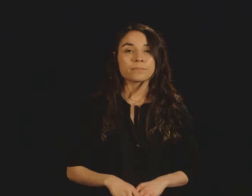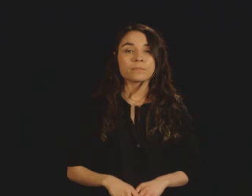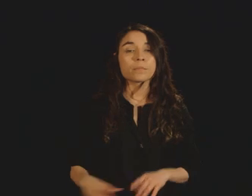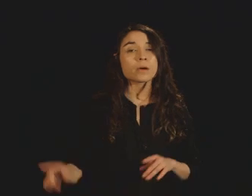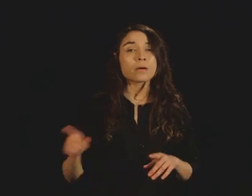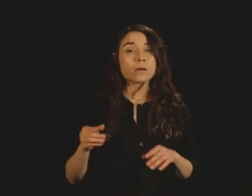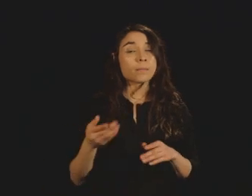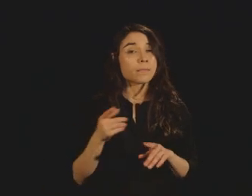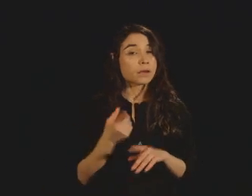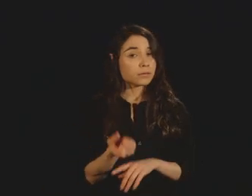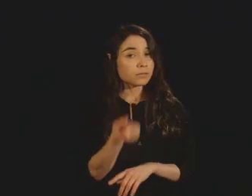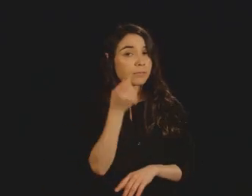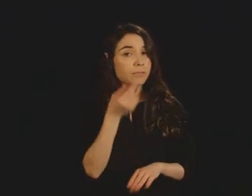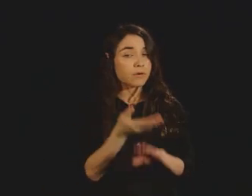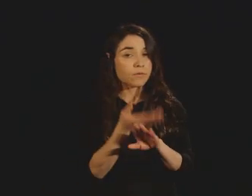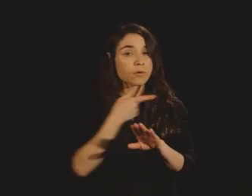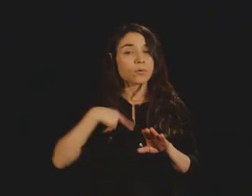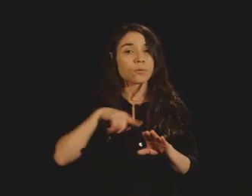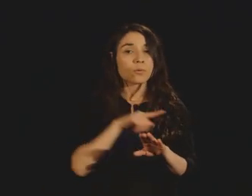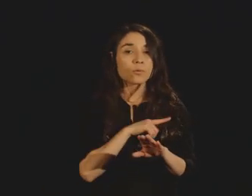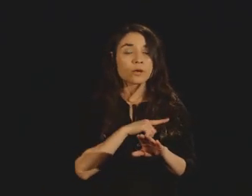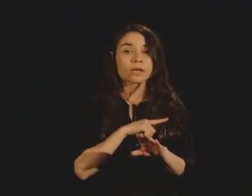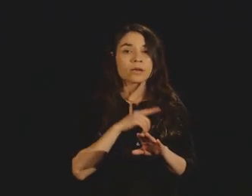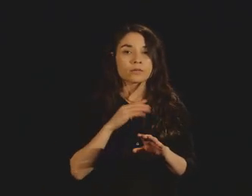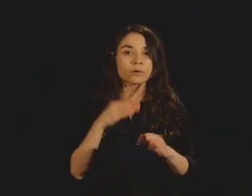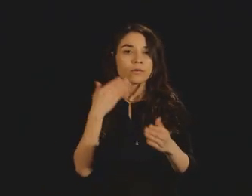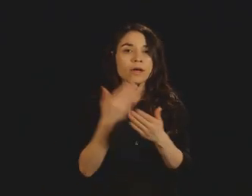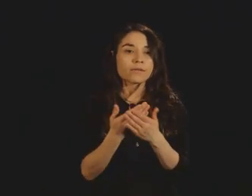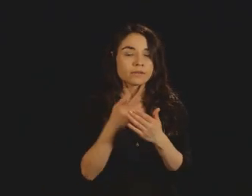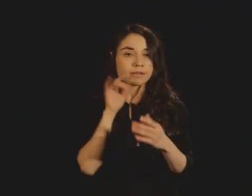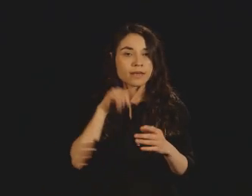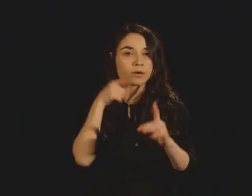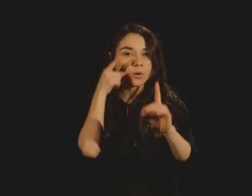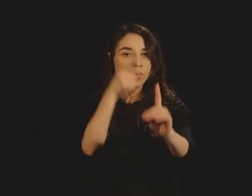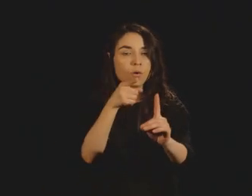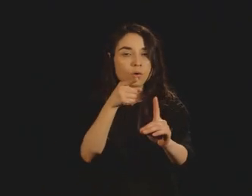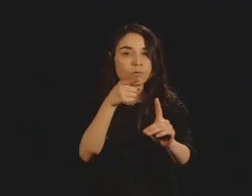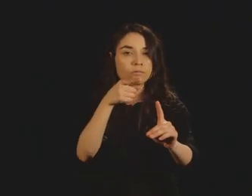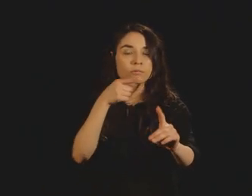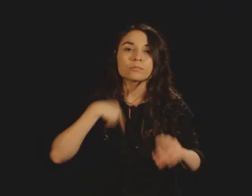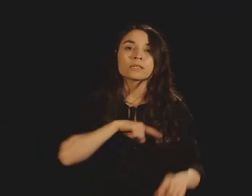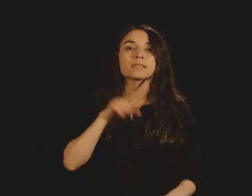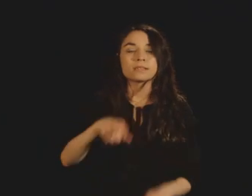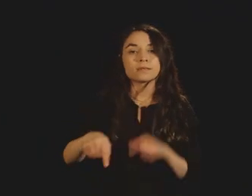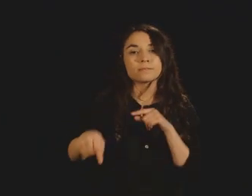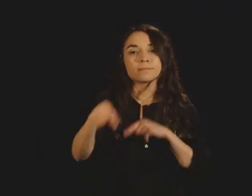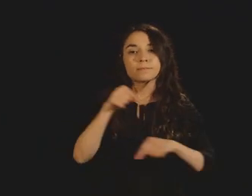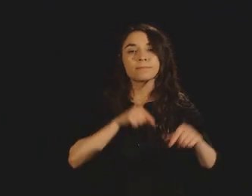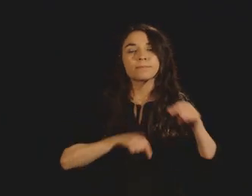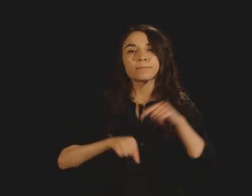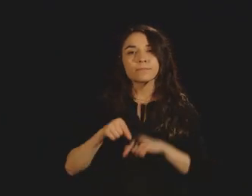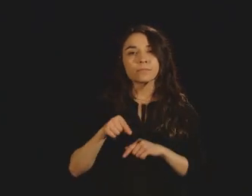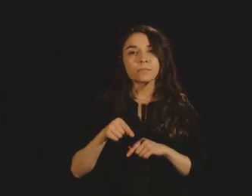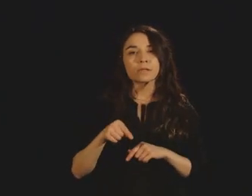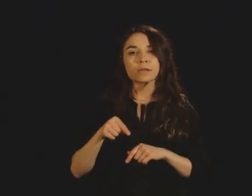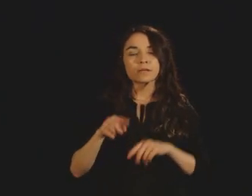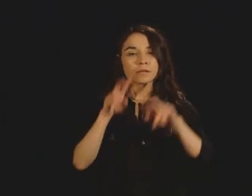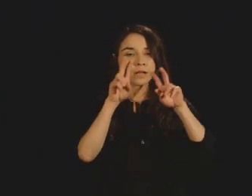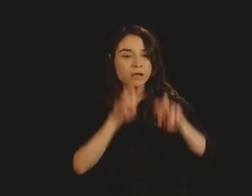understand what happens when oil is next to water because even that has not been well understood until some of our experiments.